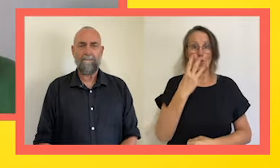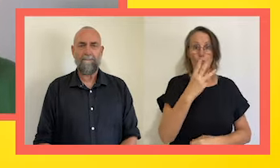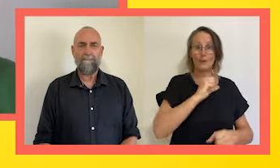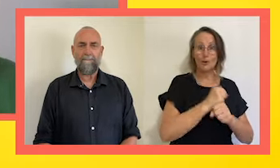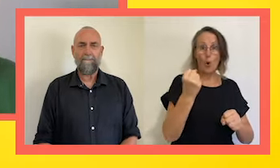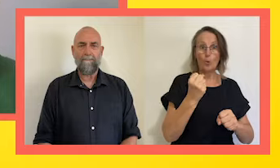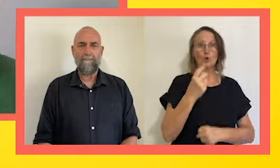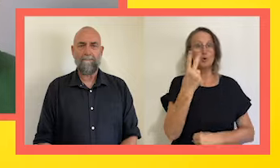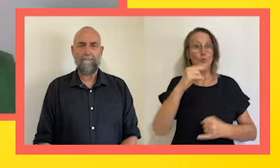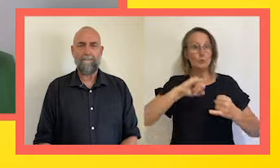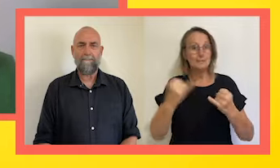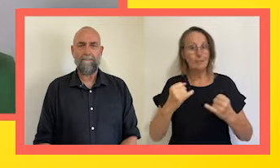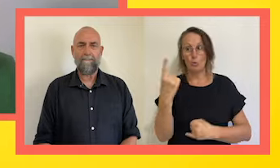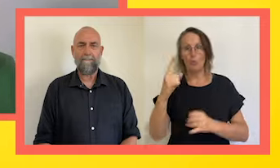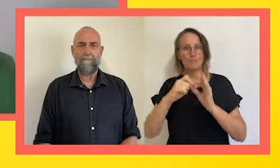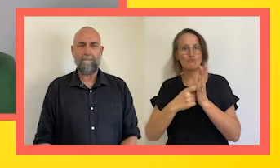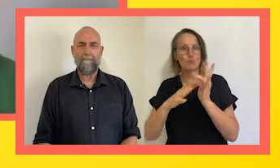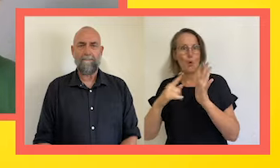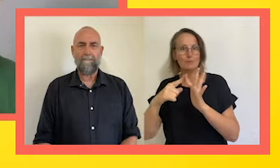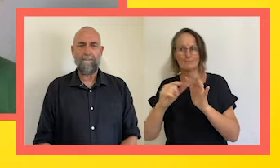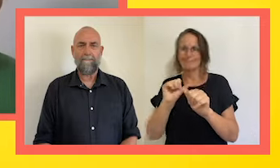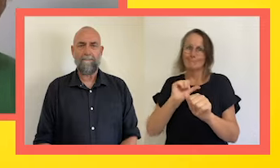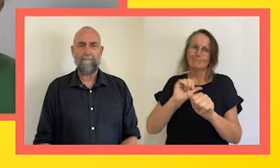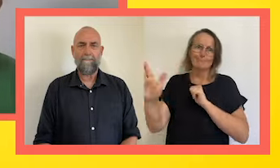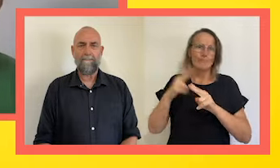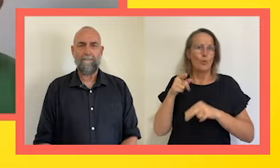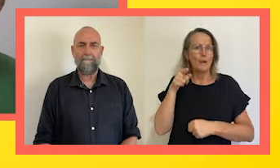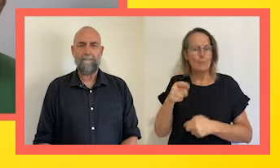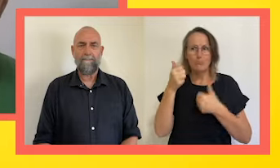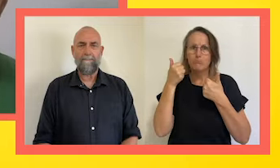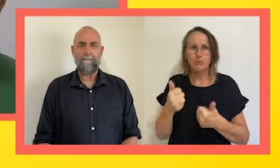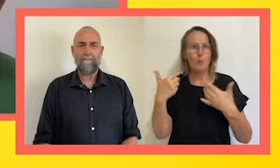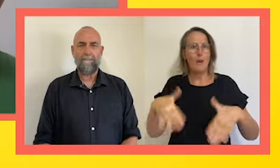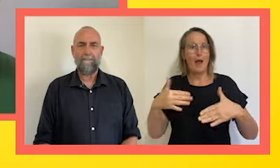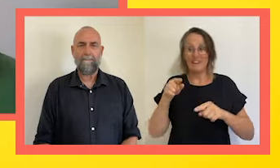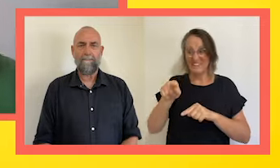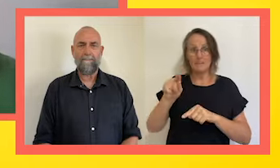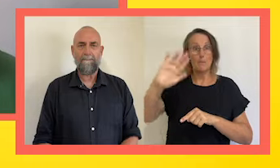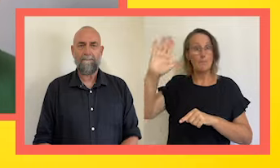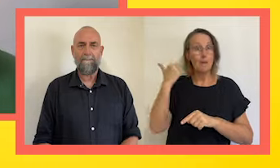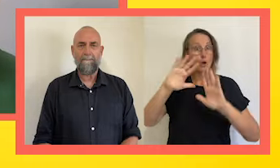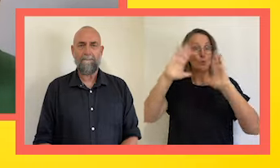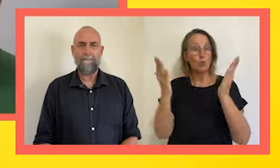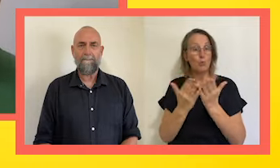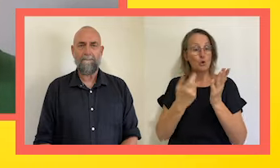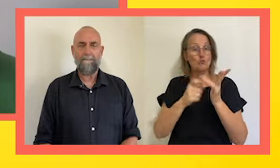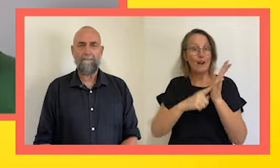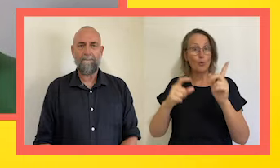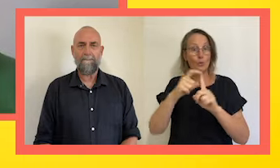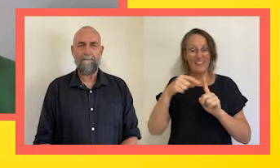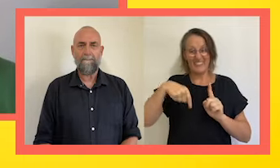bronze in an amazing finish for Hodge on night three, breaking his own world record in the men's 200 IM,